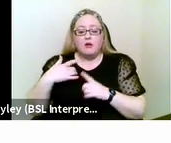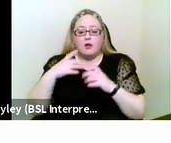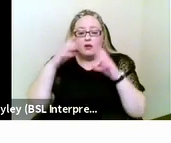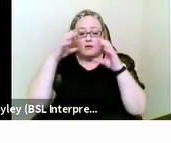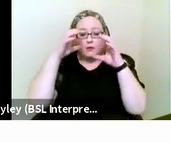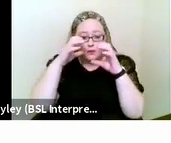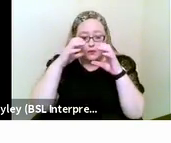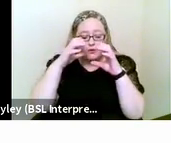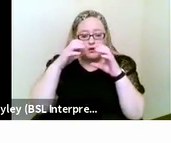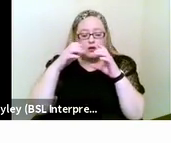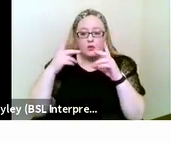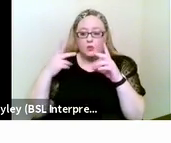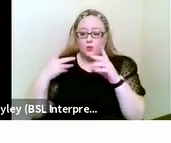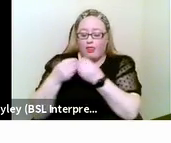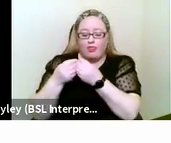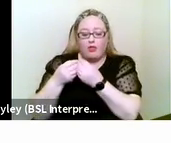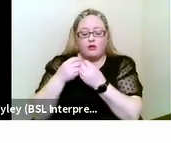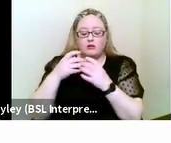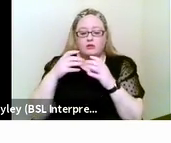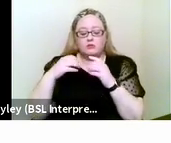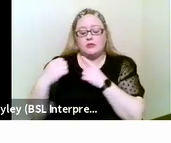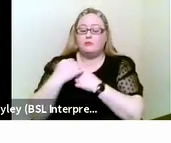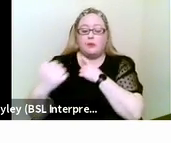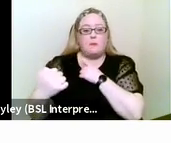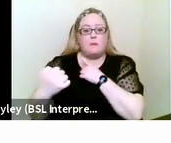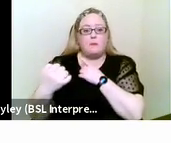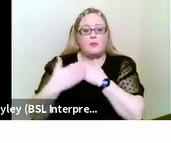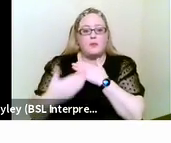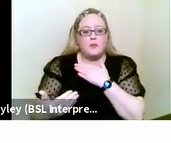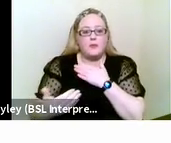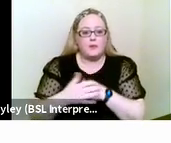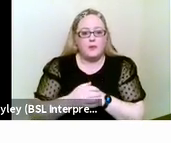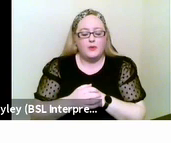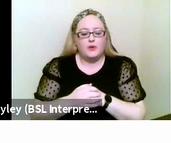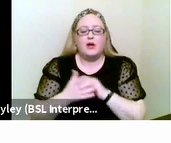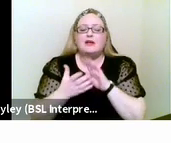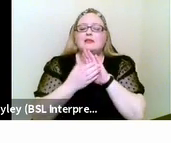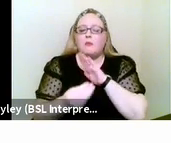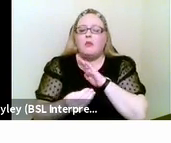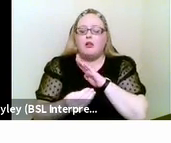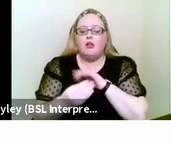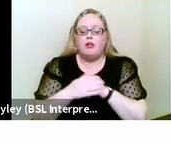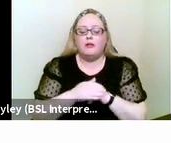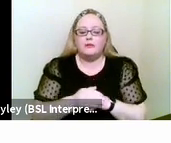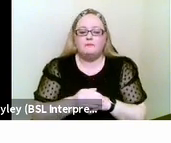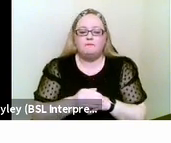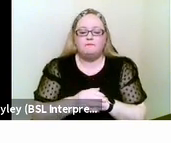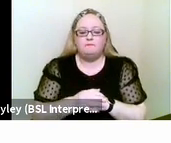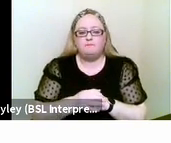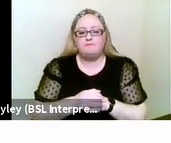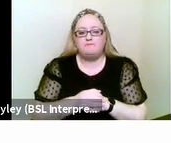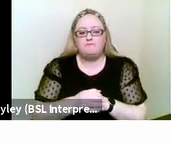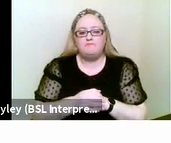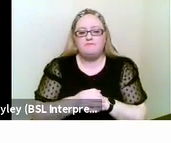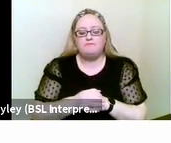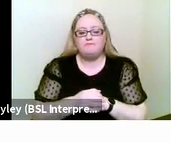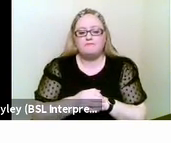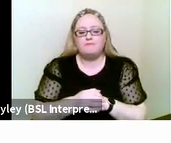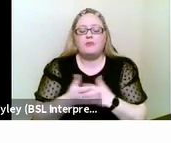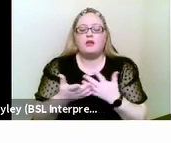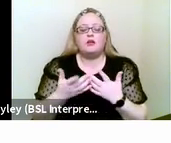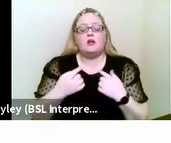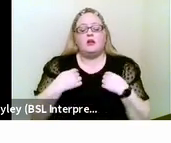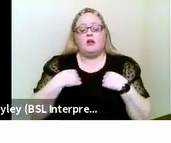for example if i have a uh if i have